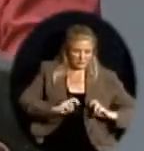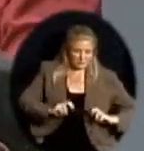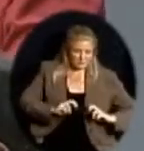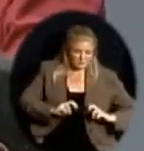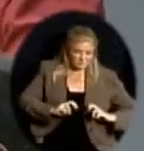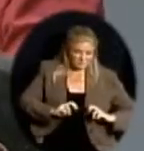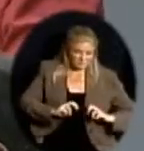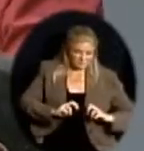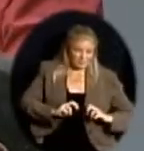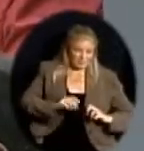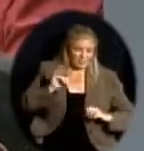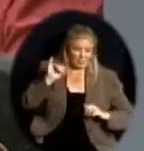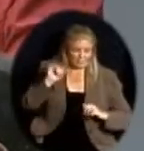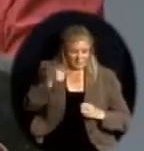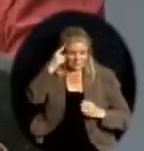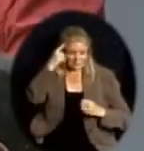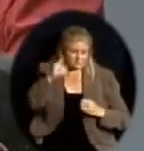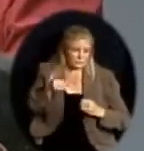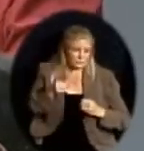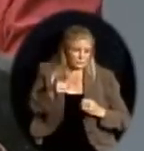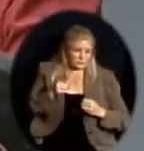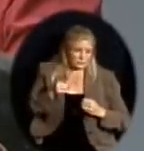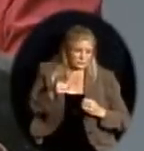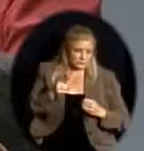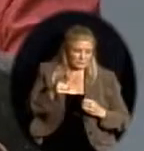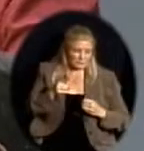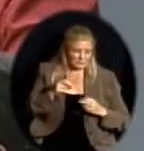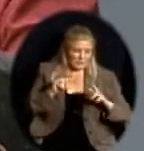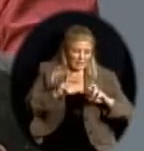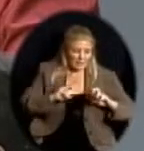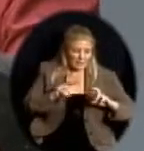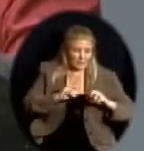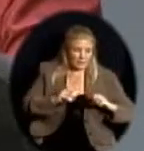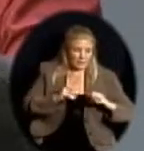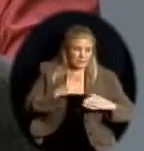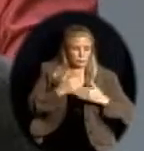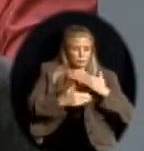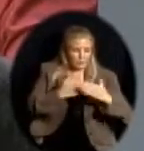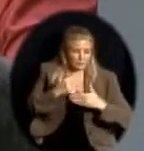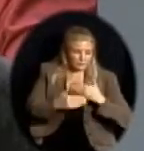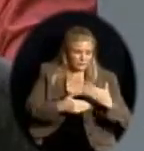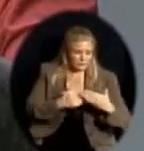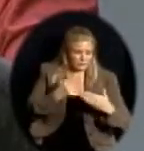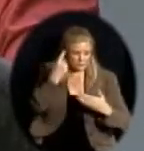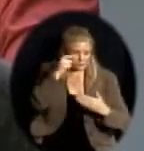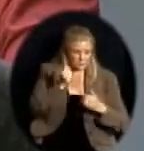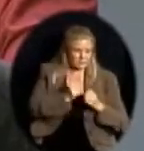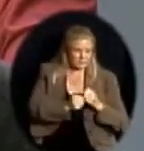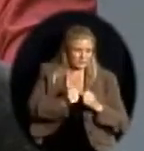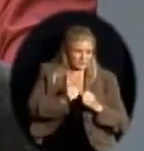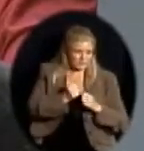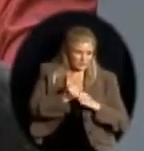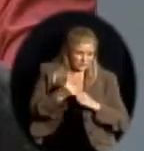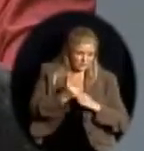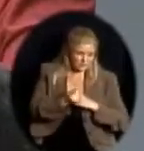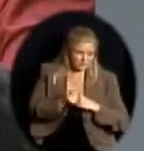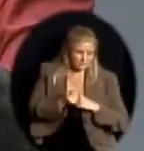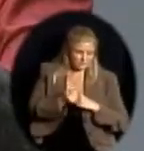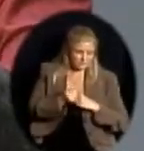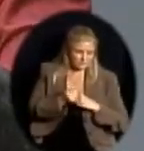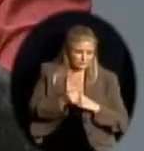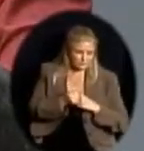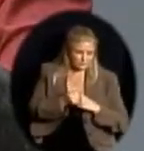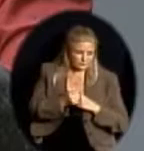specific to an ELL student. And I will tell you, however, though, we are in the second year of field testing that at the state level. They still